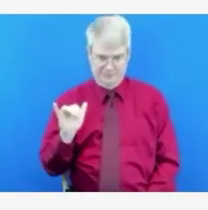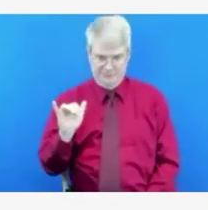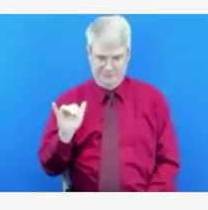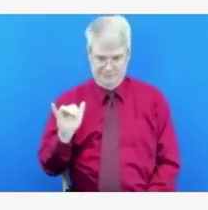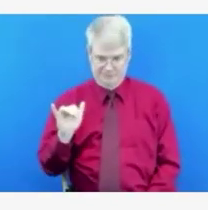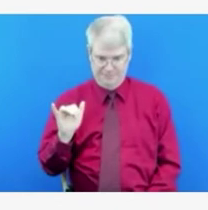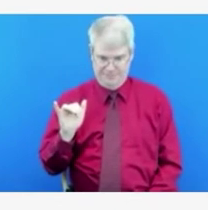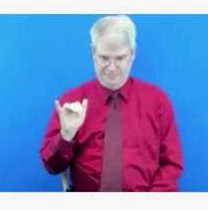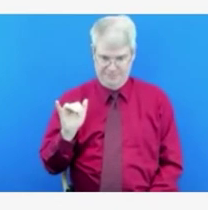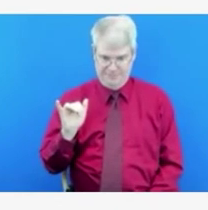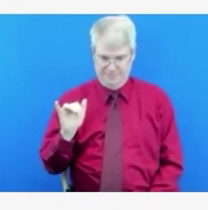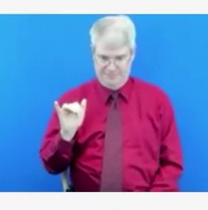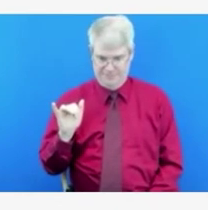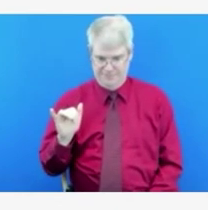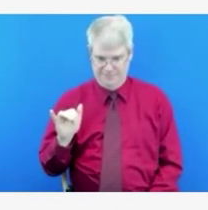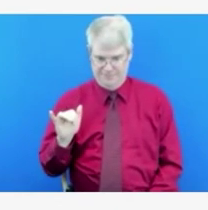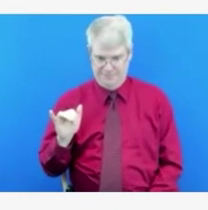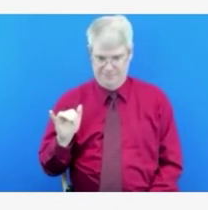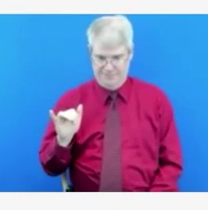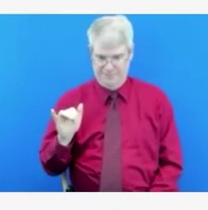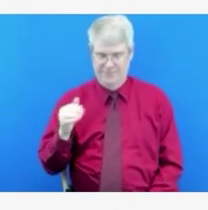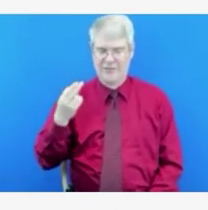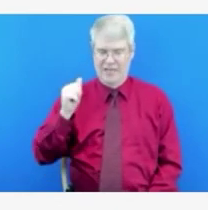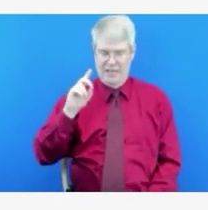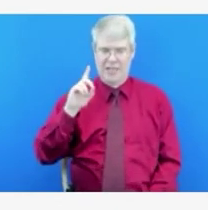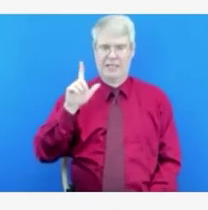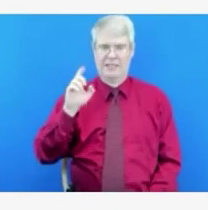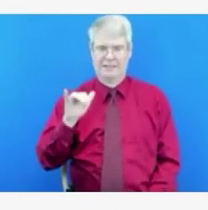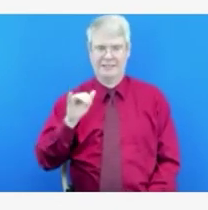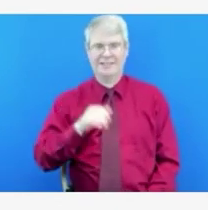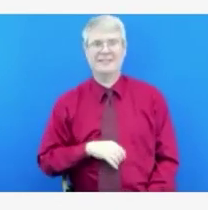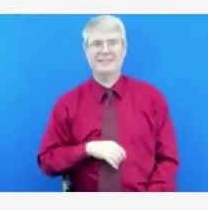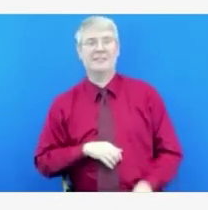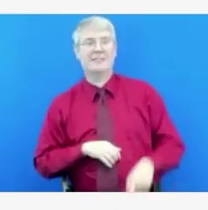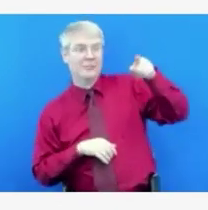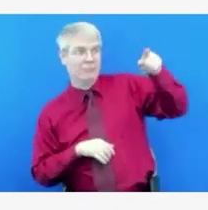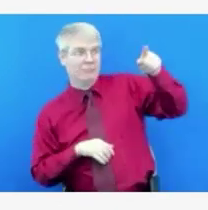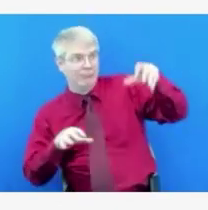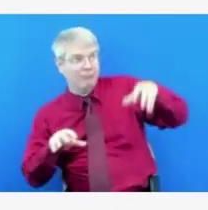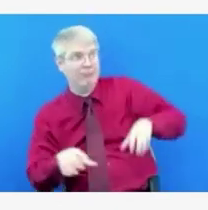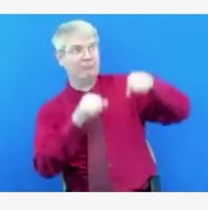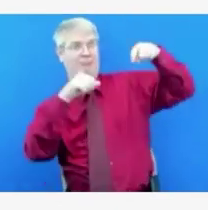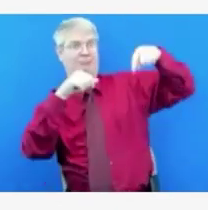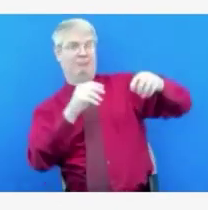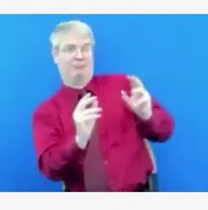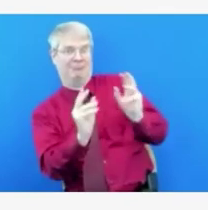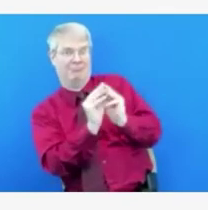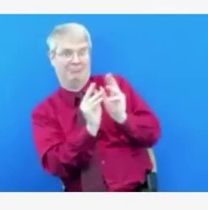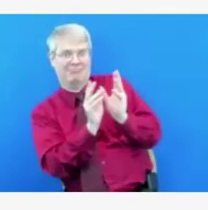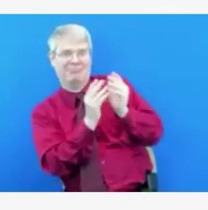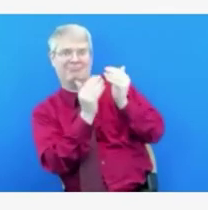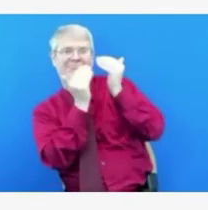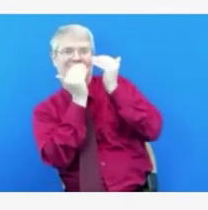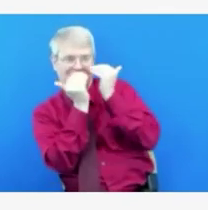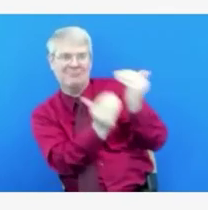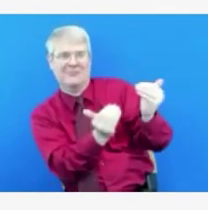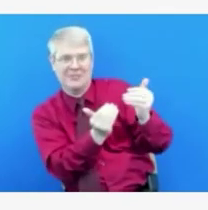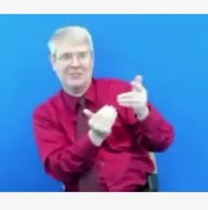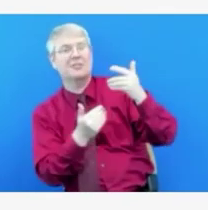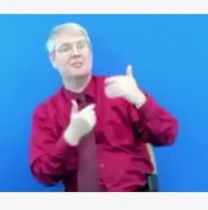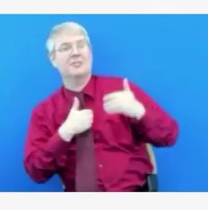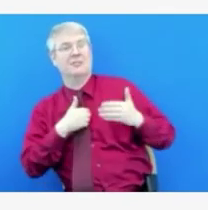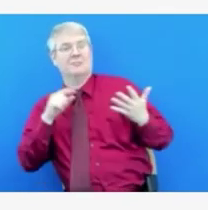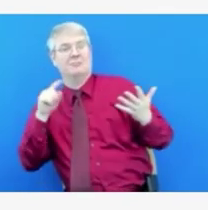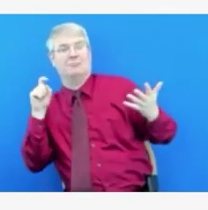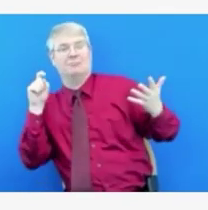Yes, thank you. Thank you for doing this, and thank you for taking my question. I'm not sure who can answer this,